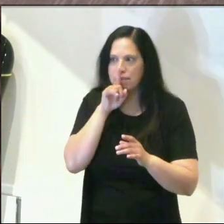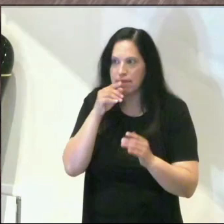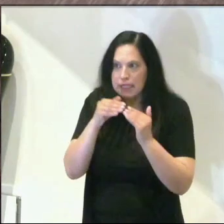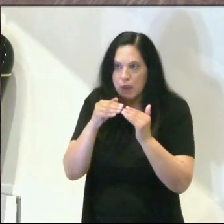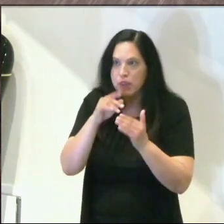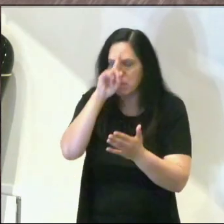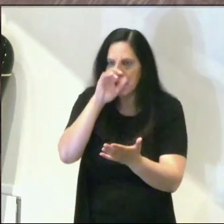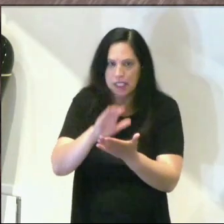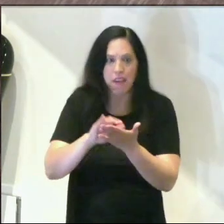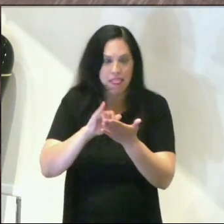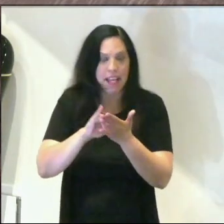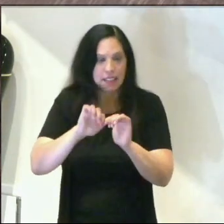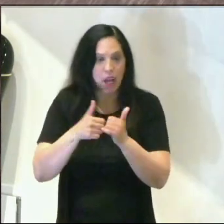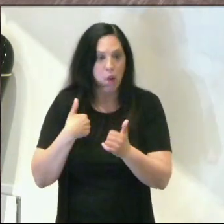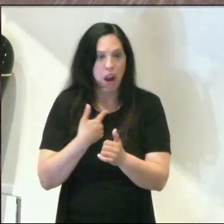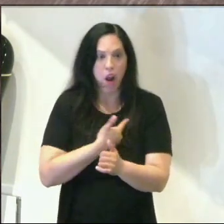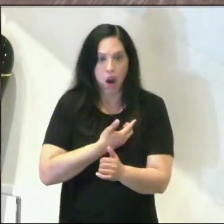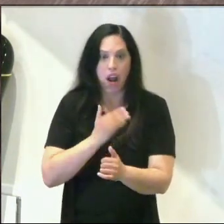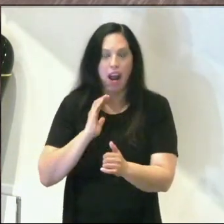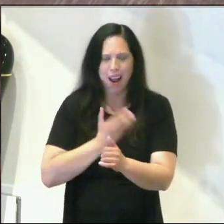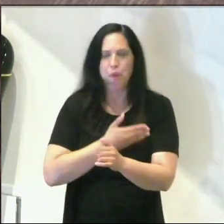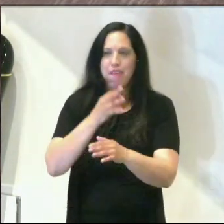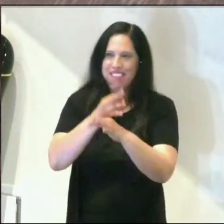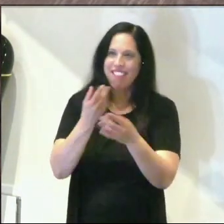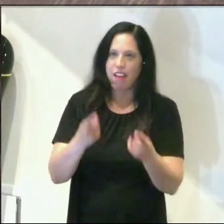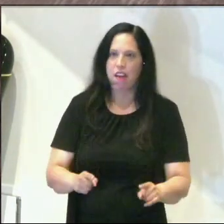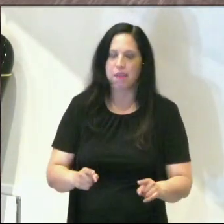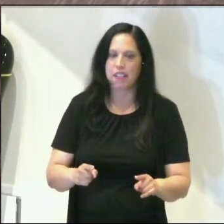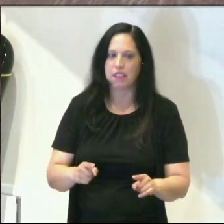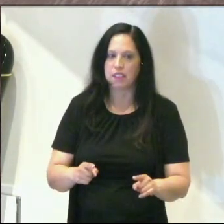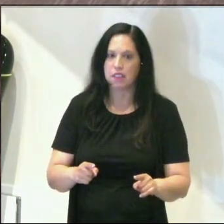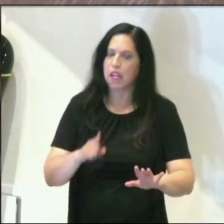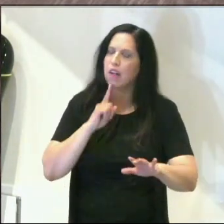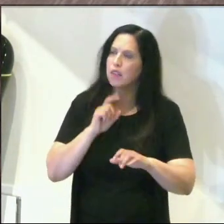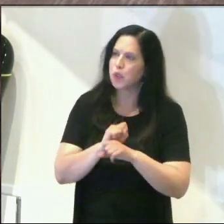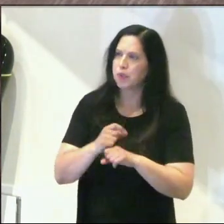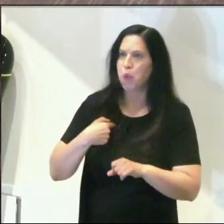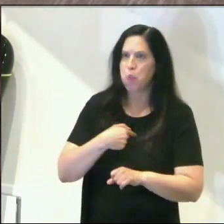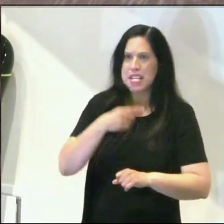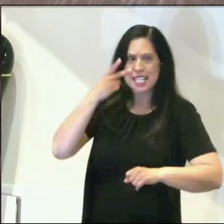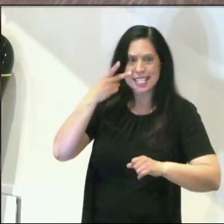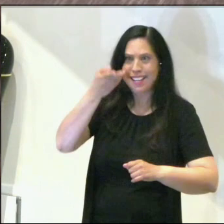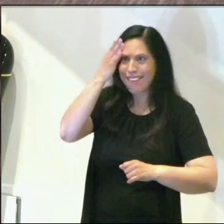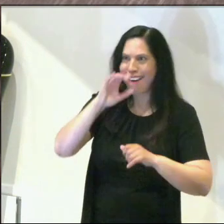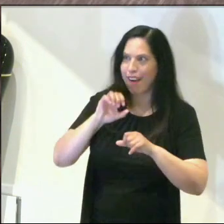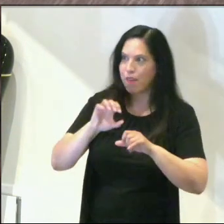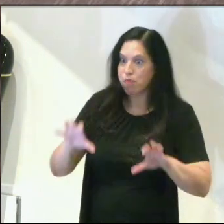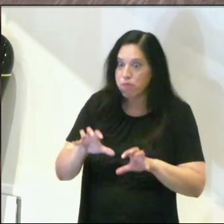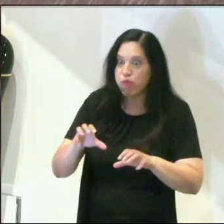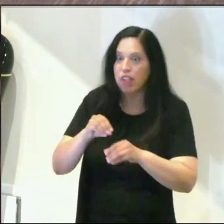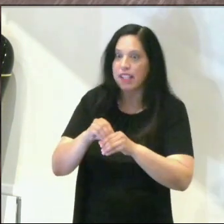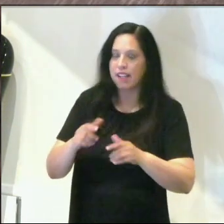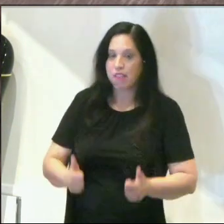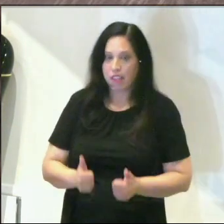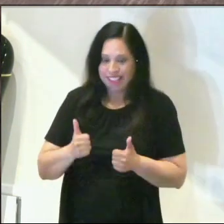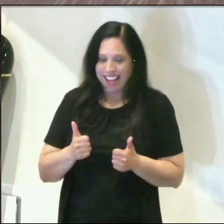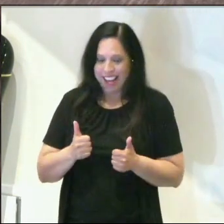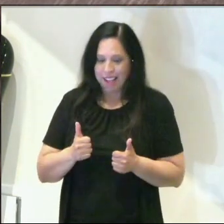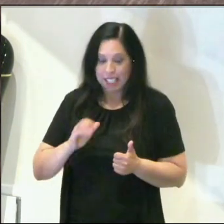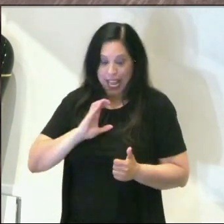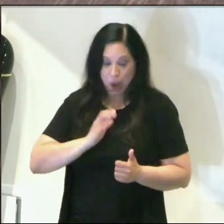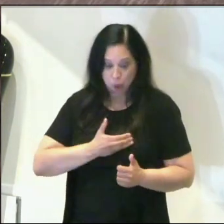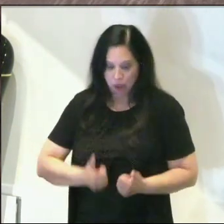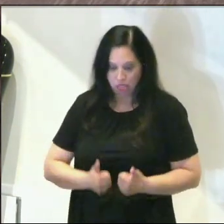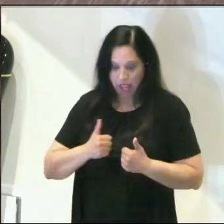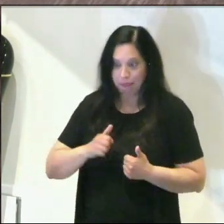come. Now, to be sure, we see God working in our lives and the lives of others. We see God answering prayers in our